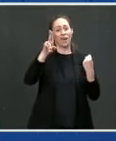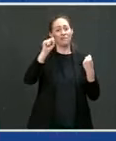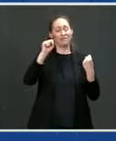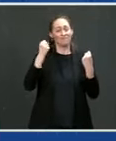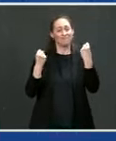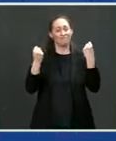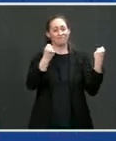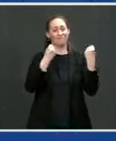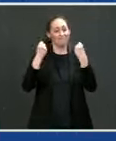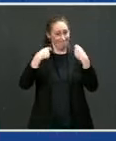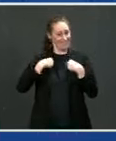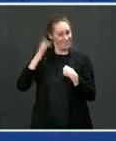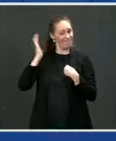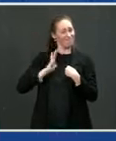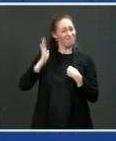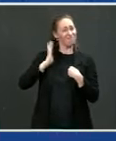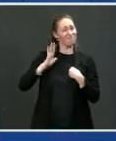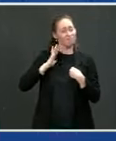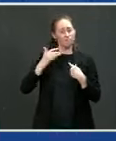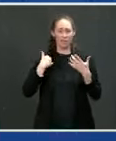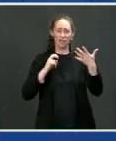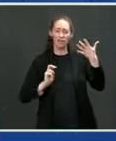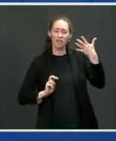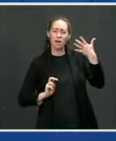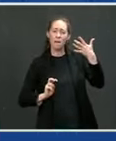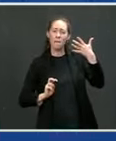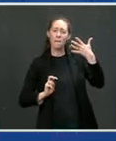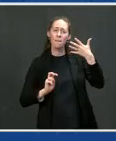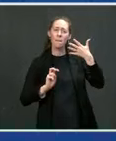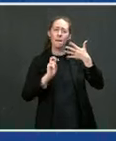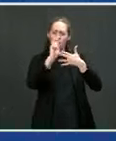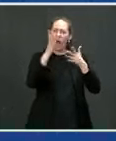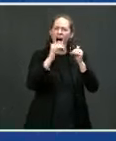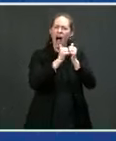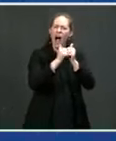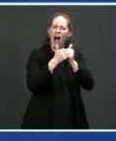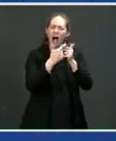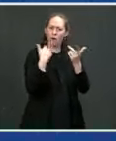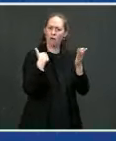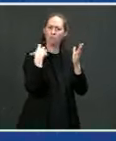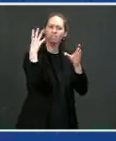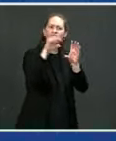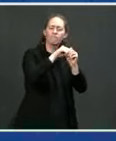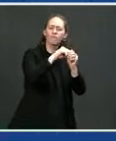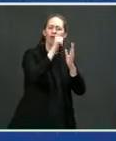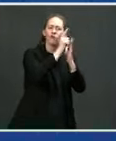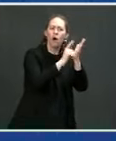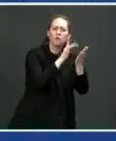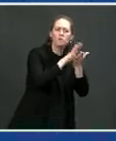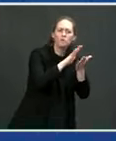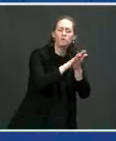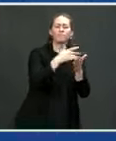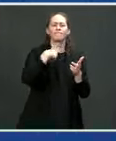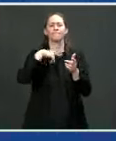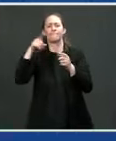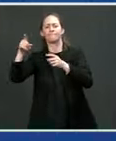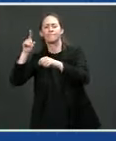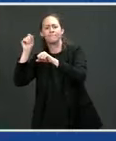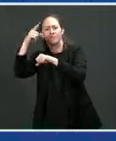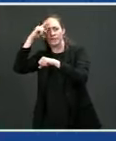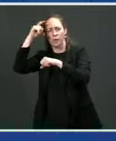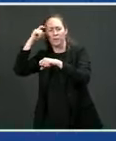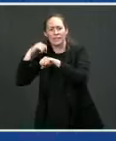I worked my way through law school driving a school bus. That's what I did for summer school and during the year.